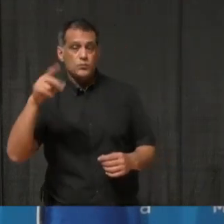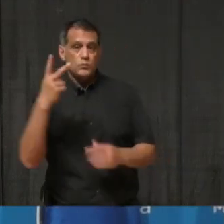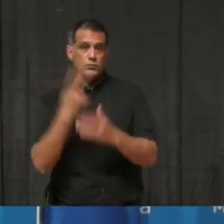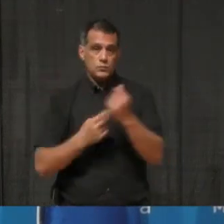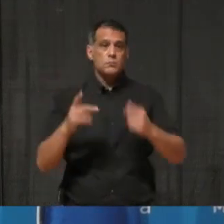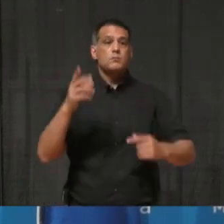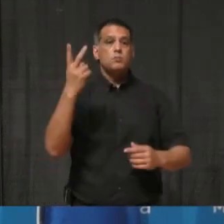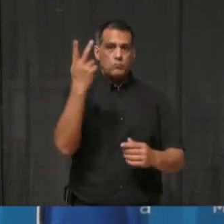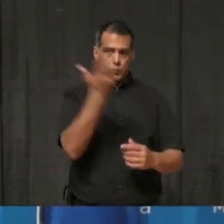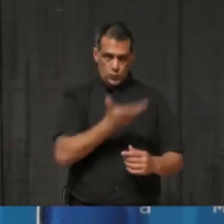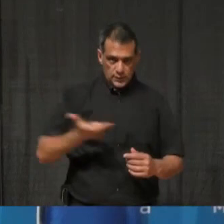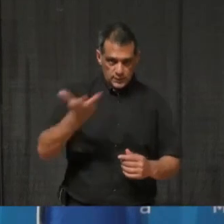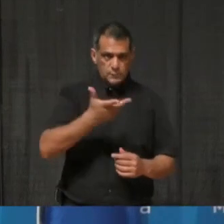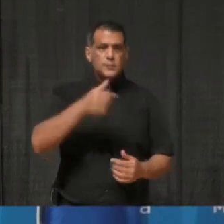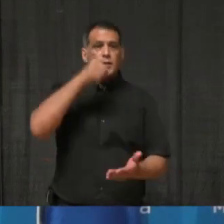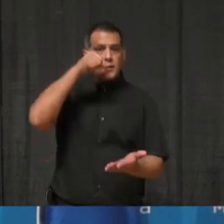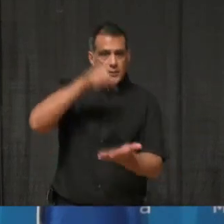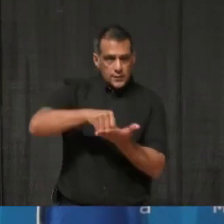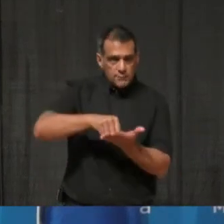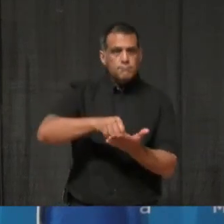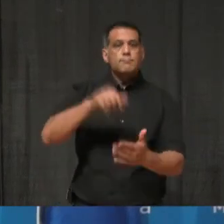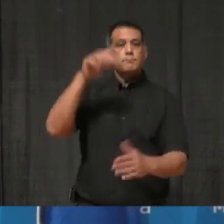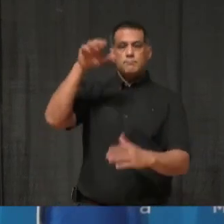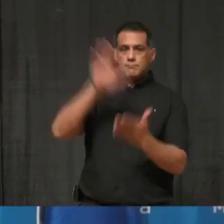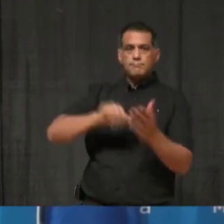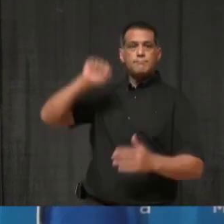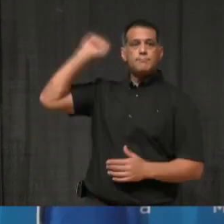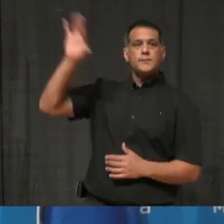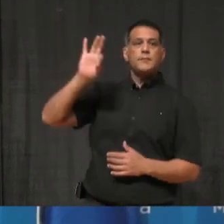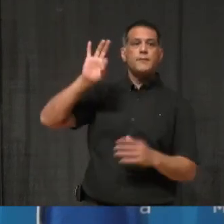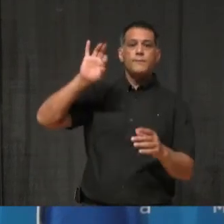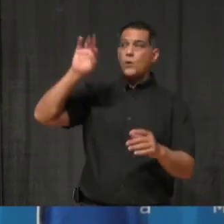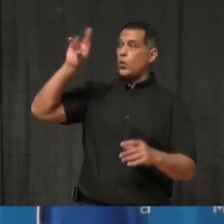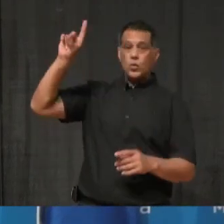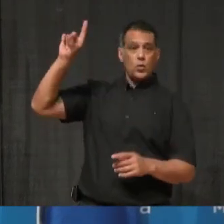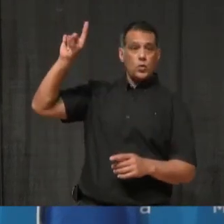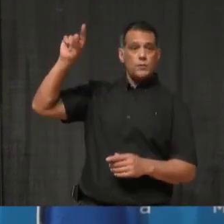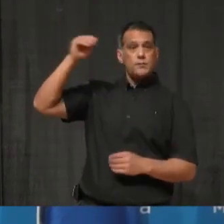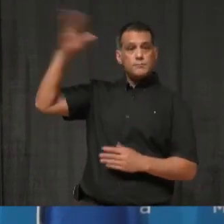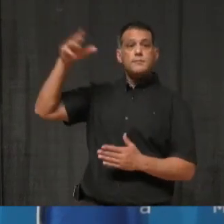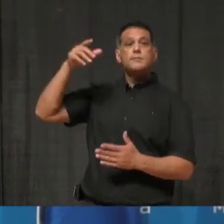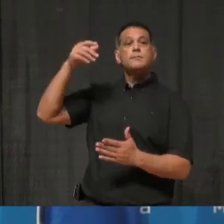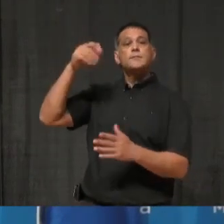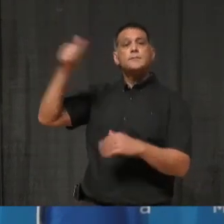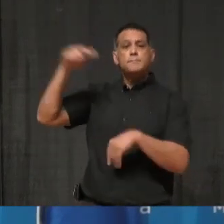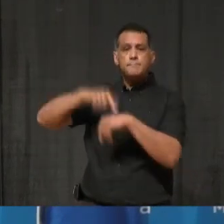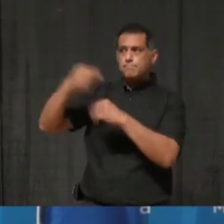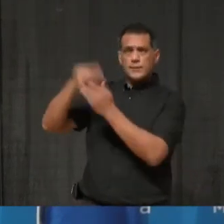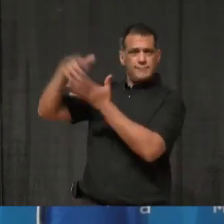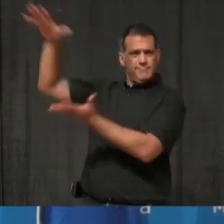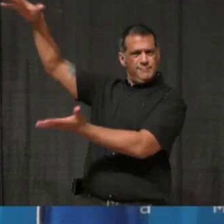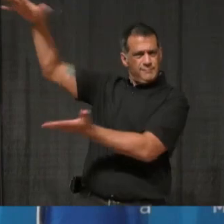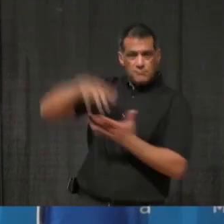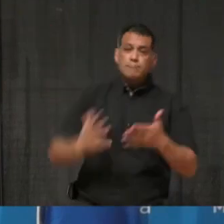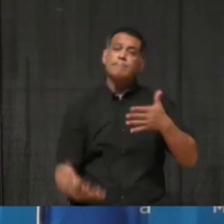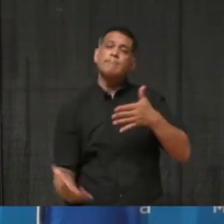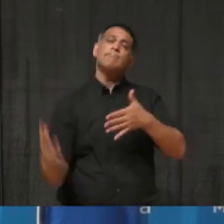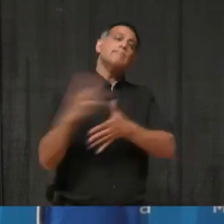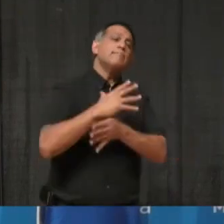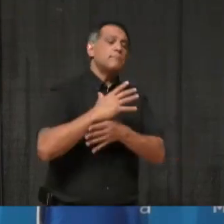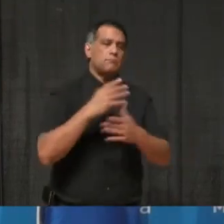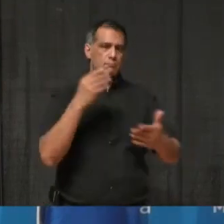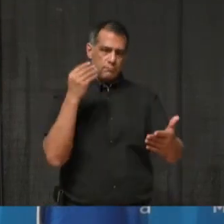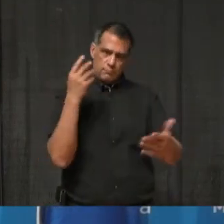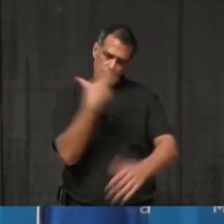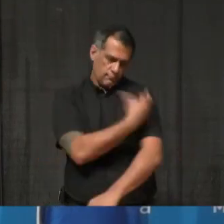phase of the vaccine rollout. Peel has been among the hardest hit regions in the entire country, and